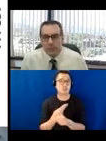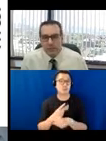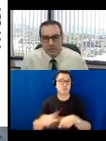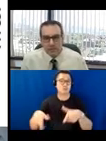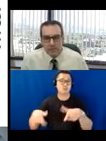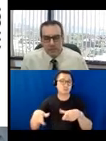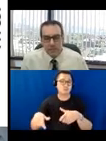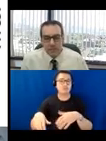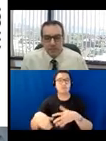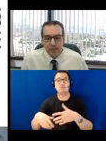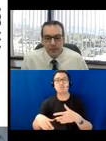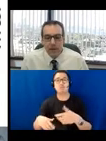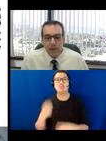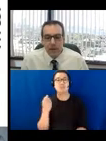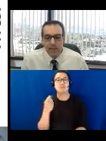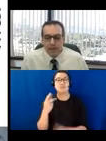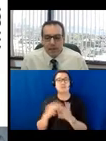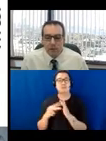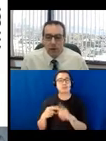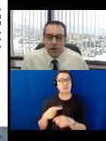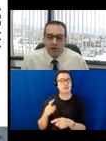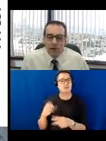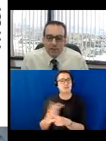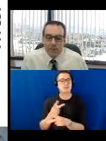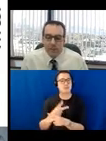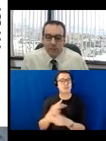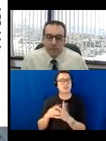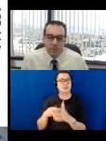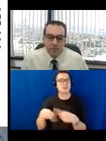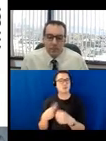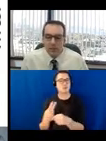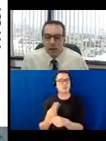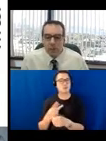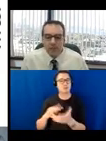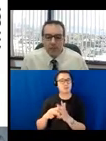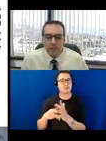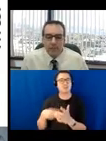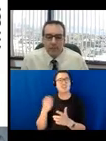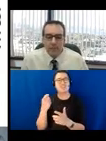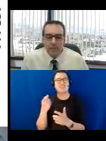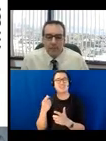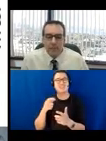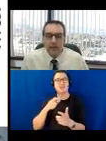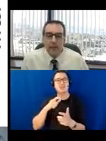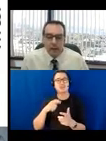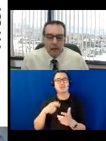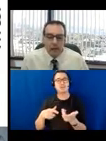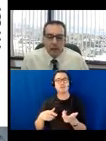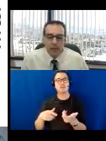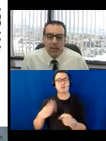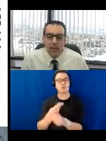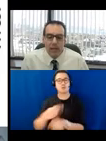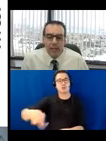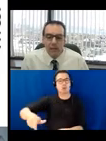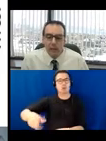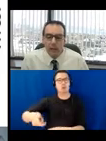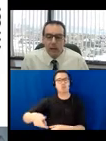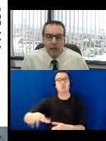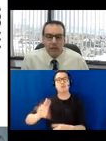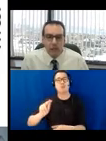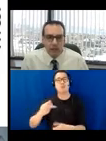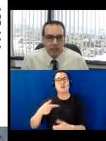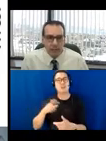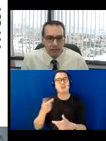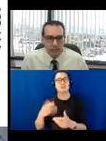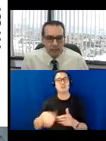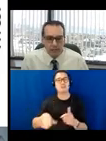closed fist that does not require grasping, twisting to operate? And are they located at a height no higher